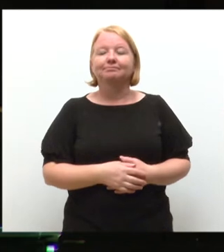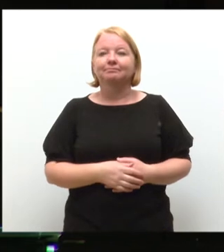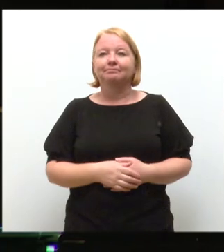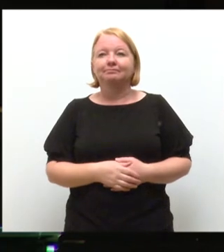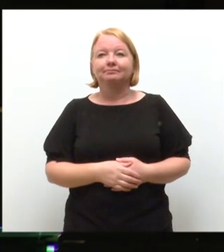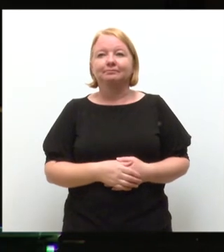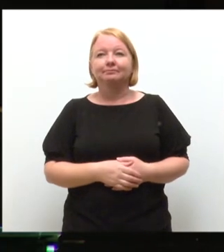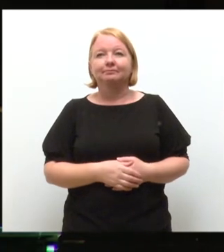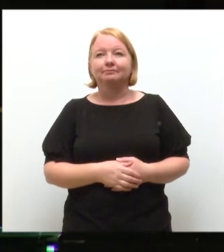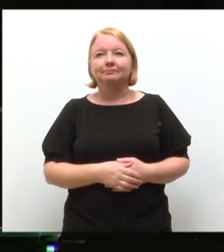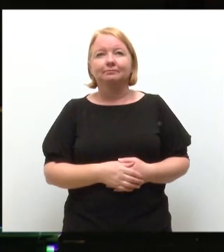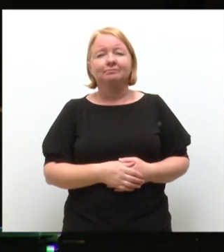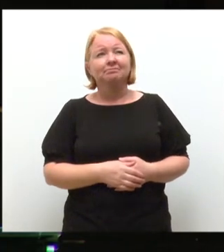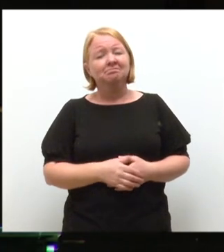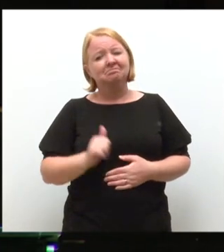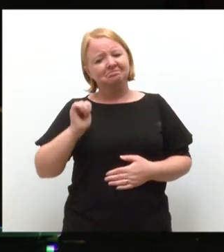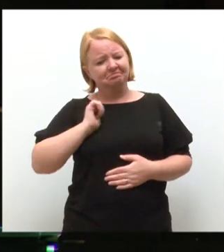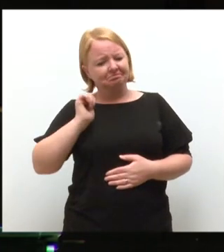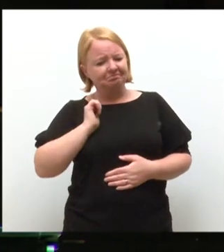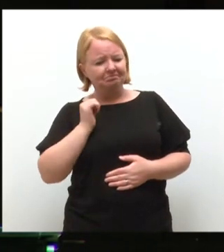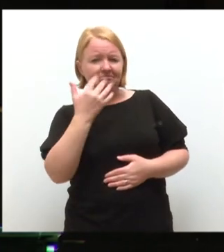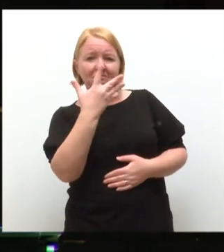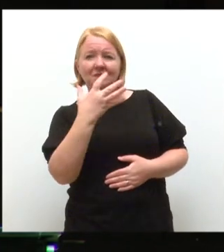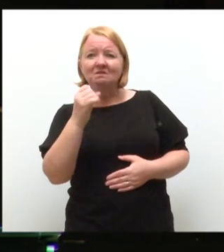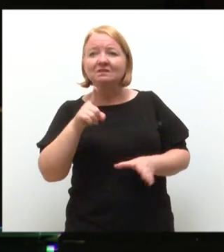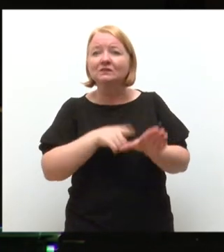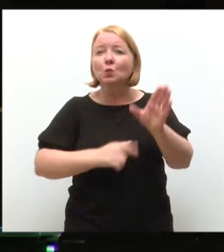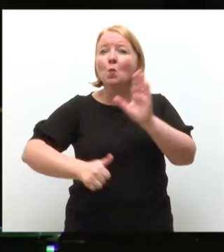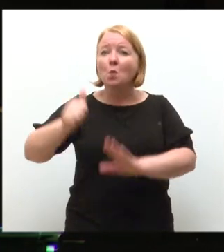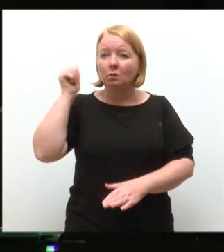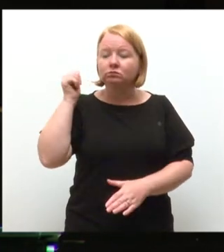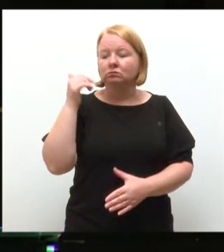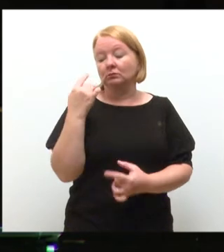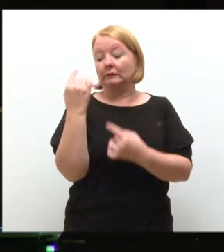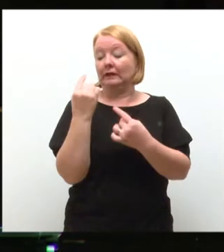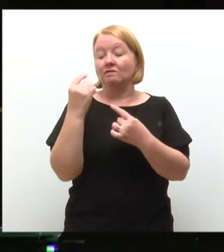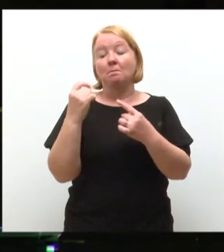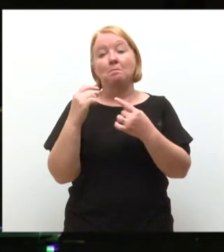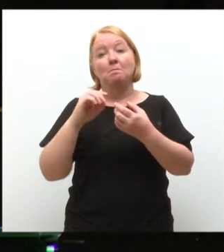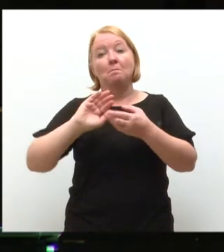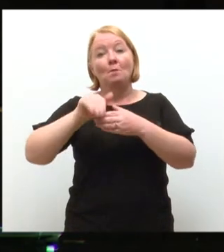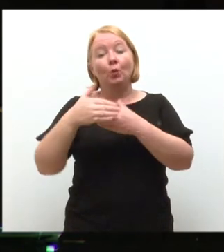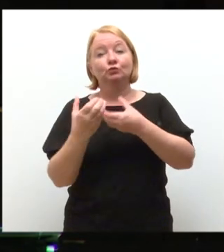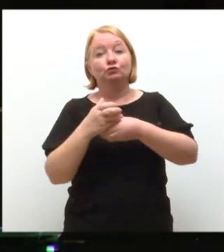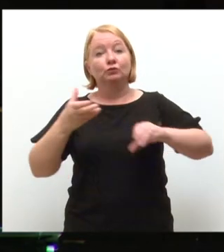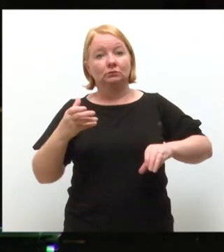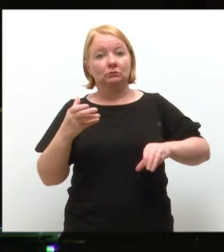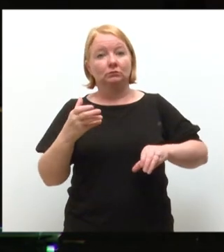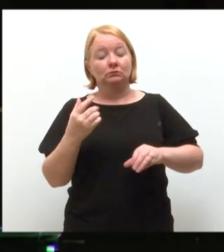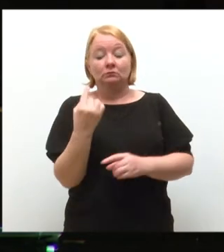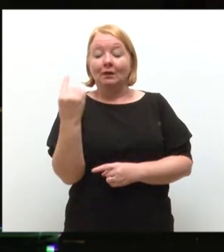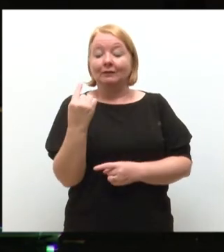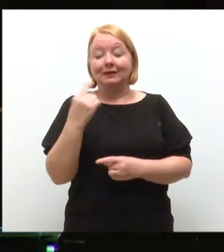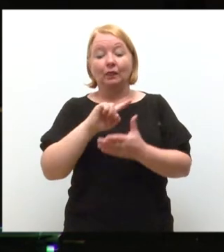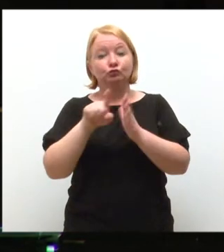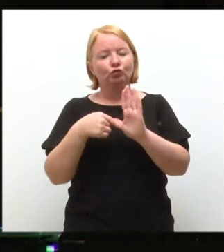It was almost 50 years ago, while still a postgraduate student, that Jocelyn made a remarkable scientific